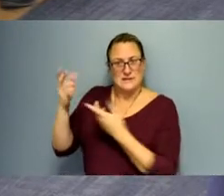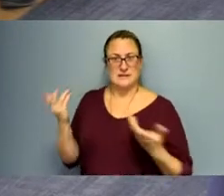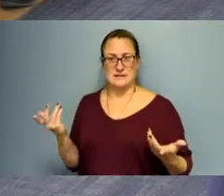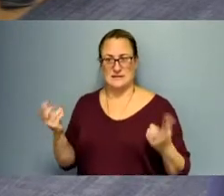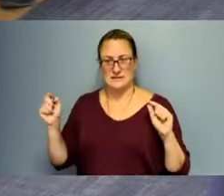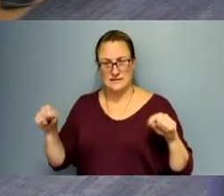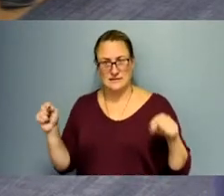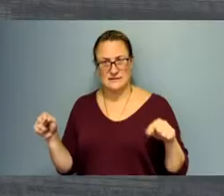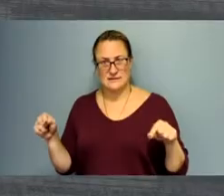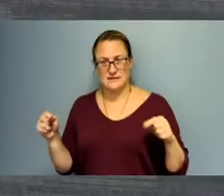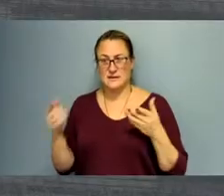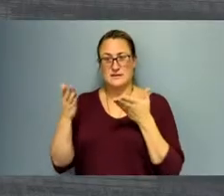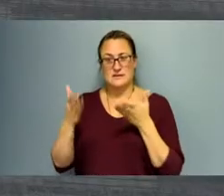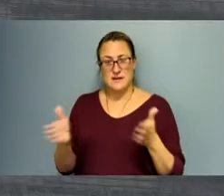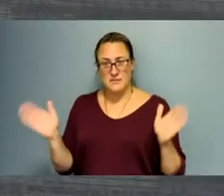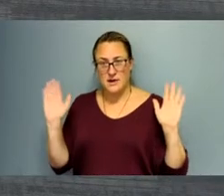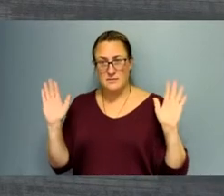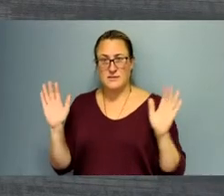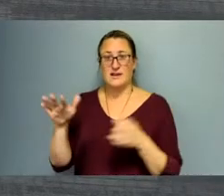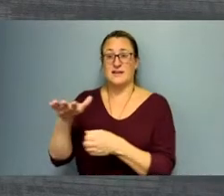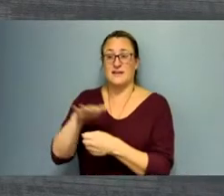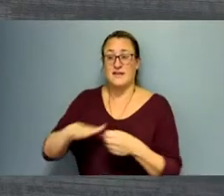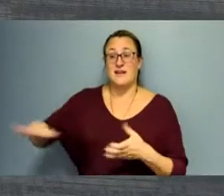a public college desert.